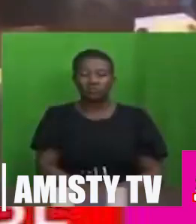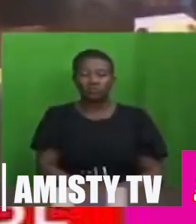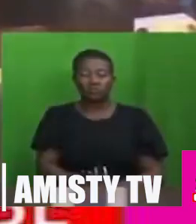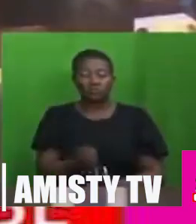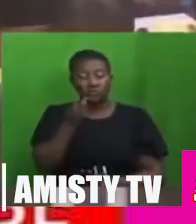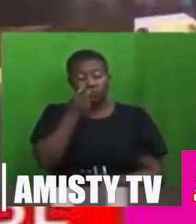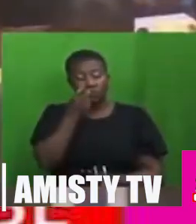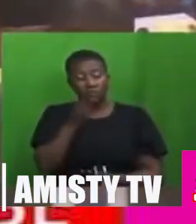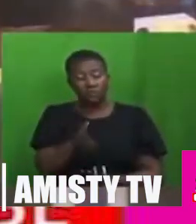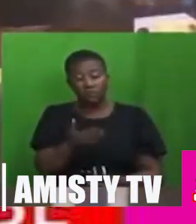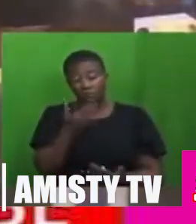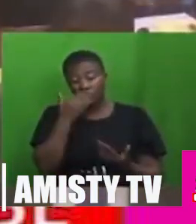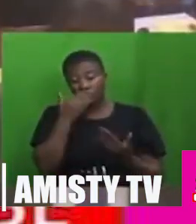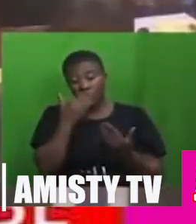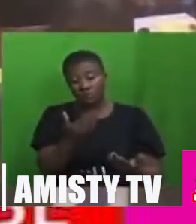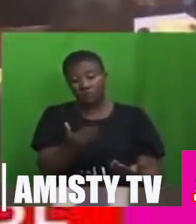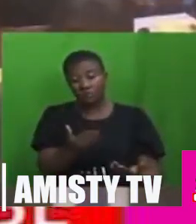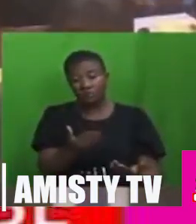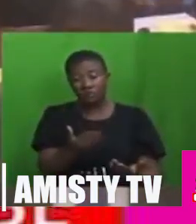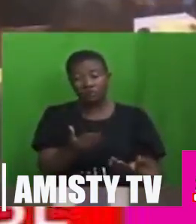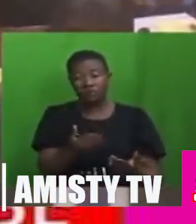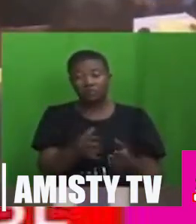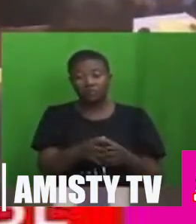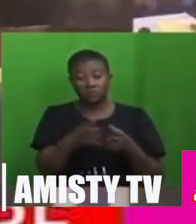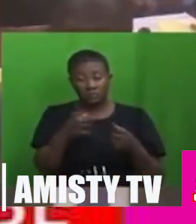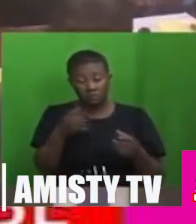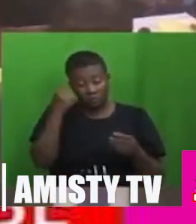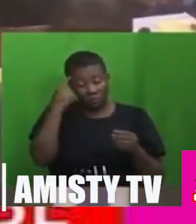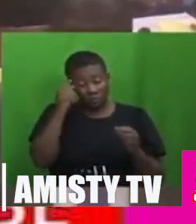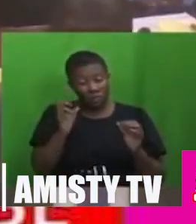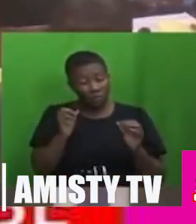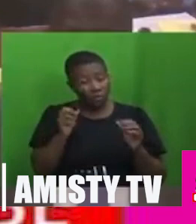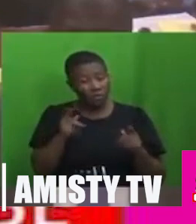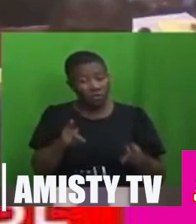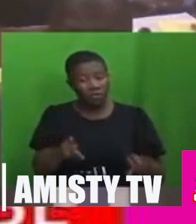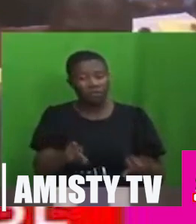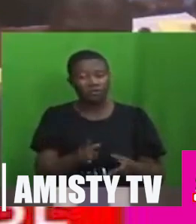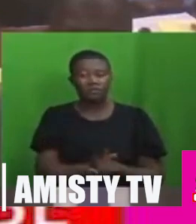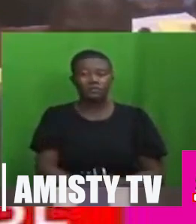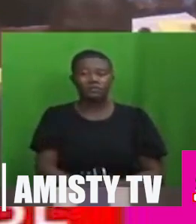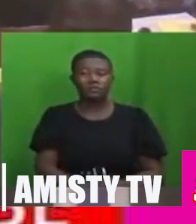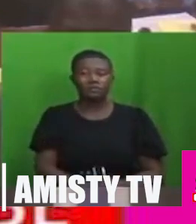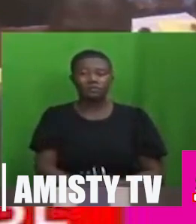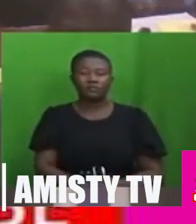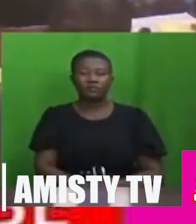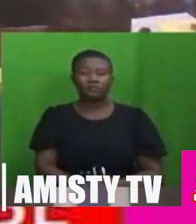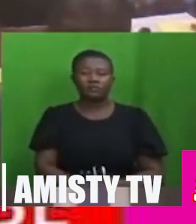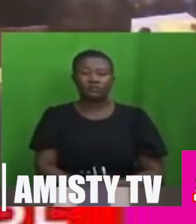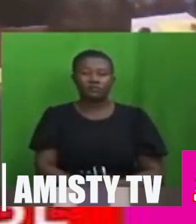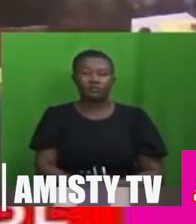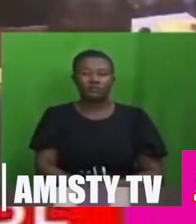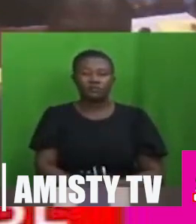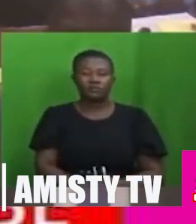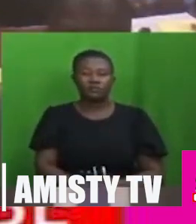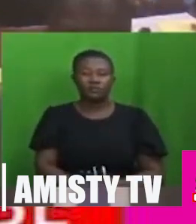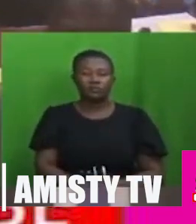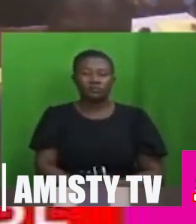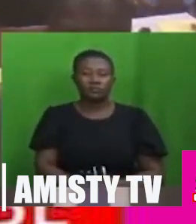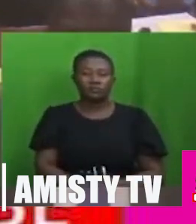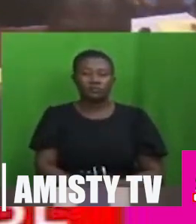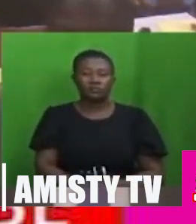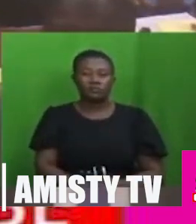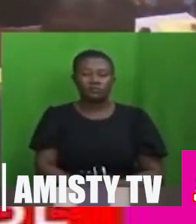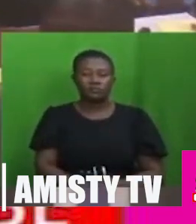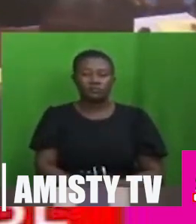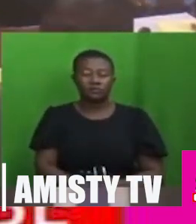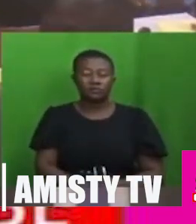Thank you very much for the opportunity to guide you,